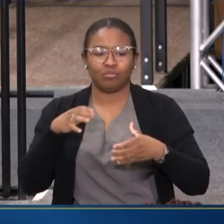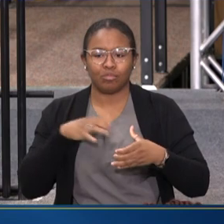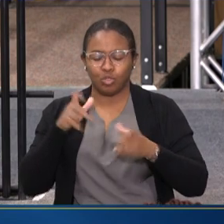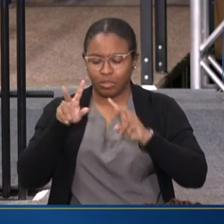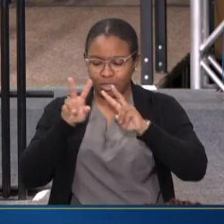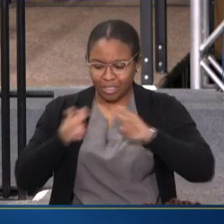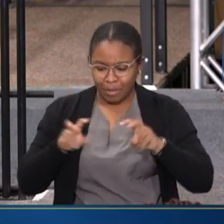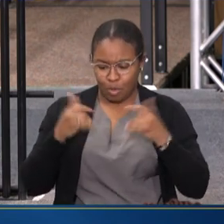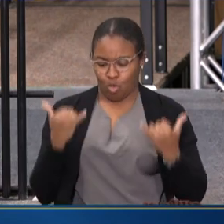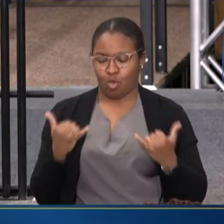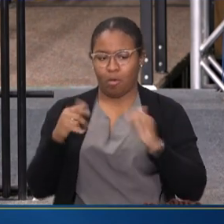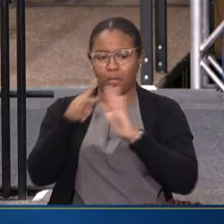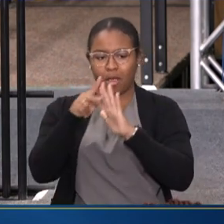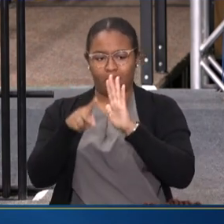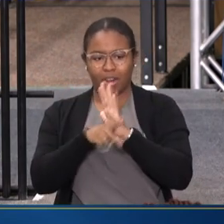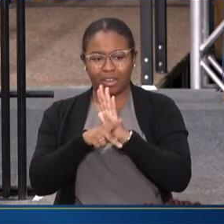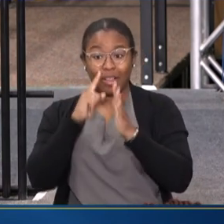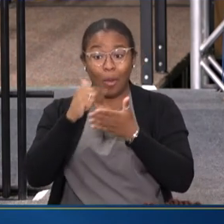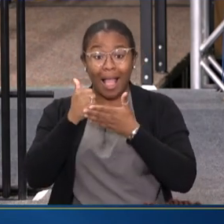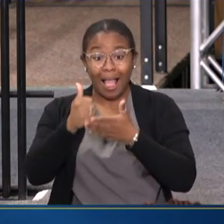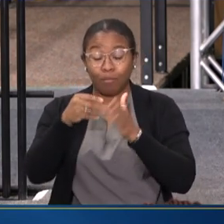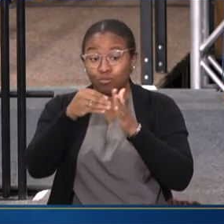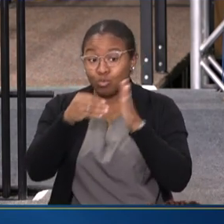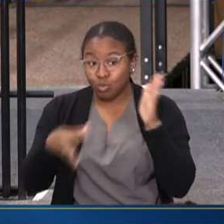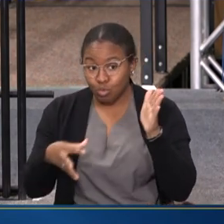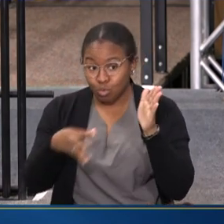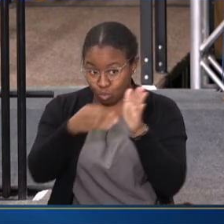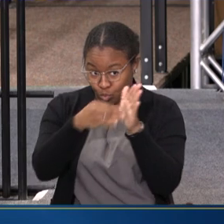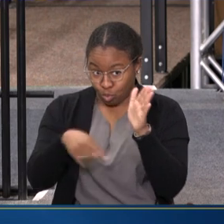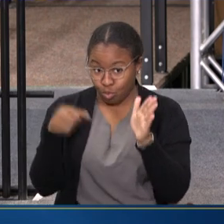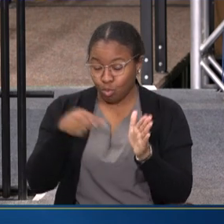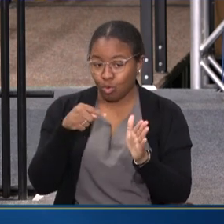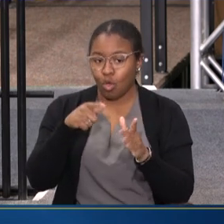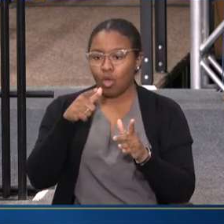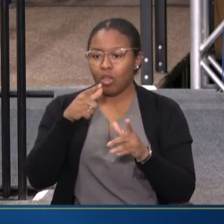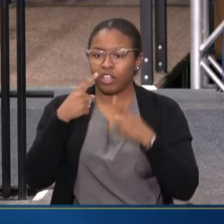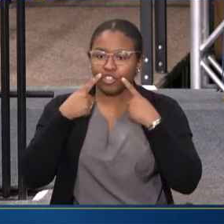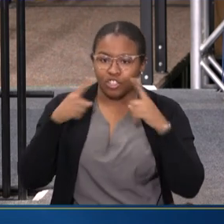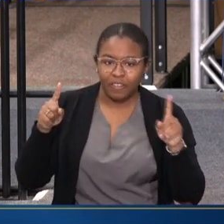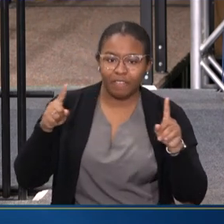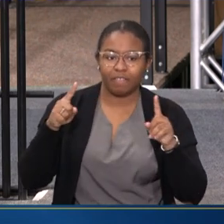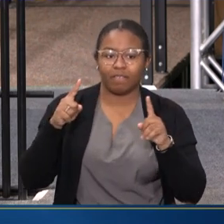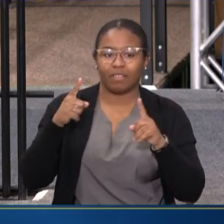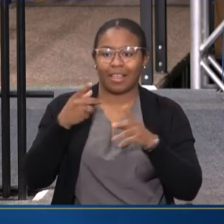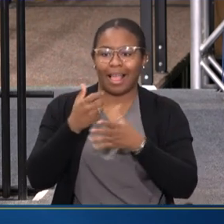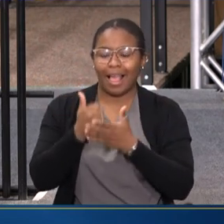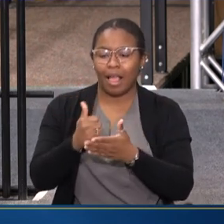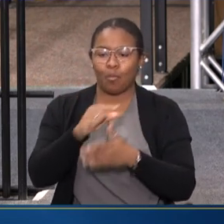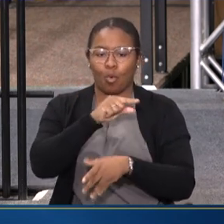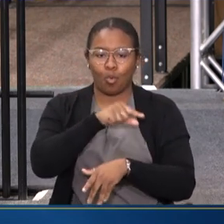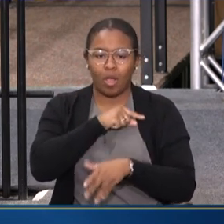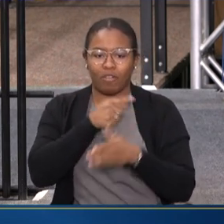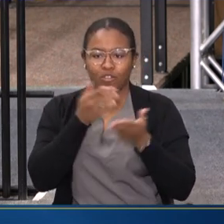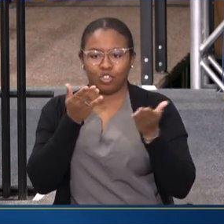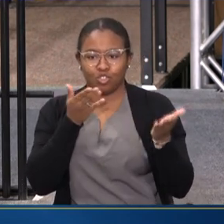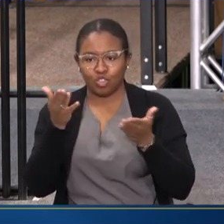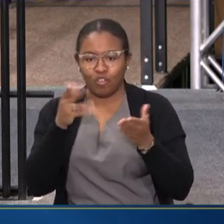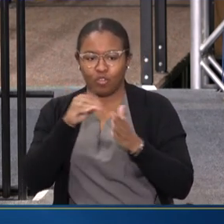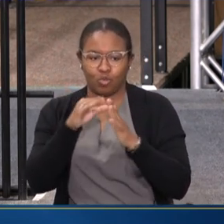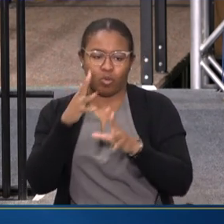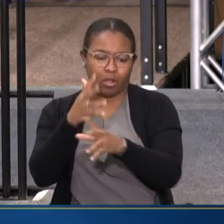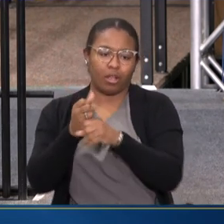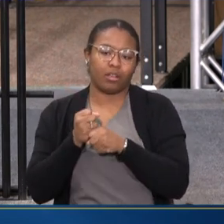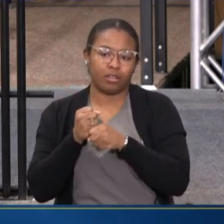POLICIES THAT HELP STUDENTS, STUDENTS' ACHIEVEMENT, AND HELP THE QUALITY OF SERVICES THAT STUDENTS GET.